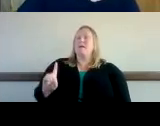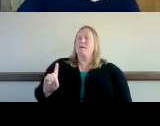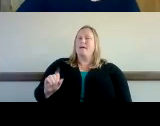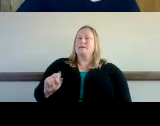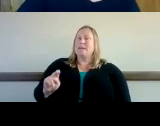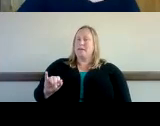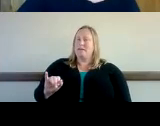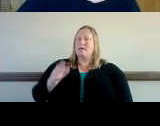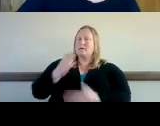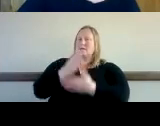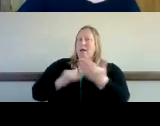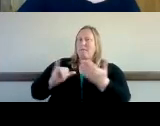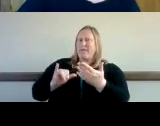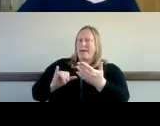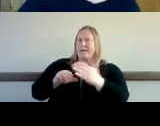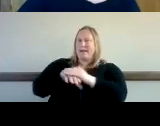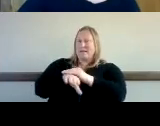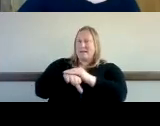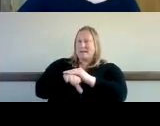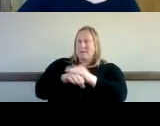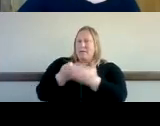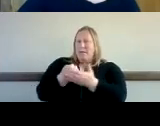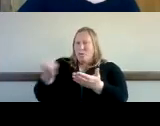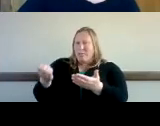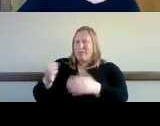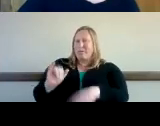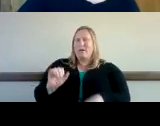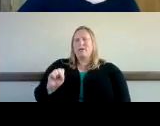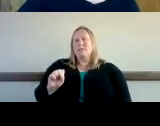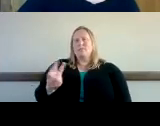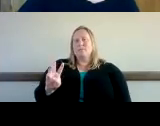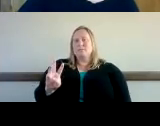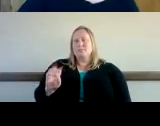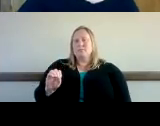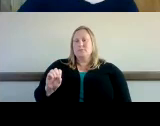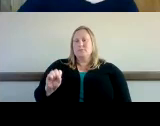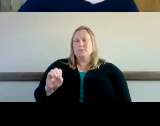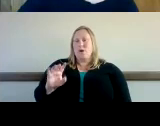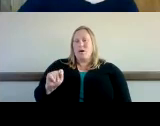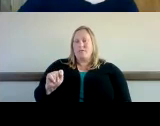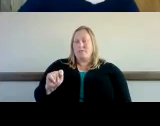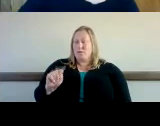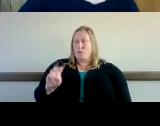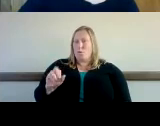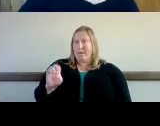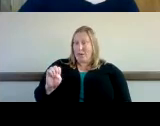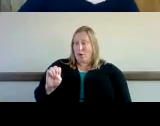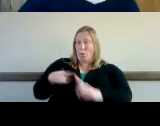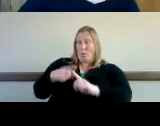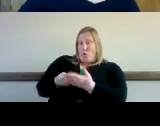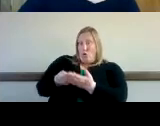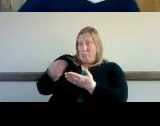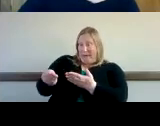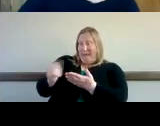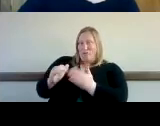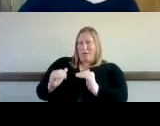accessibility um equipment like software have the option when you purchase the software to purchase upgrades